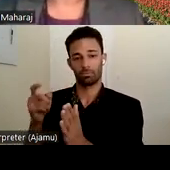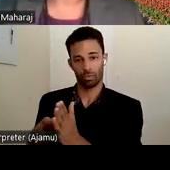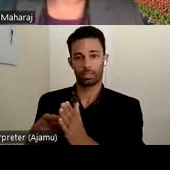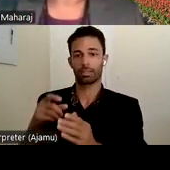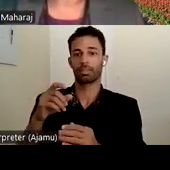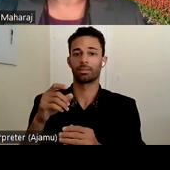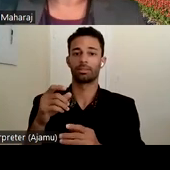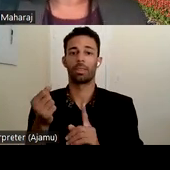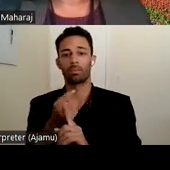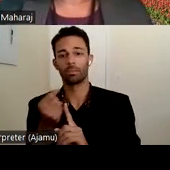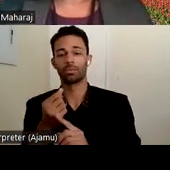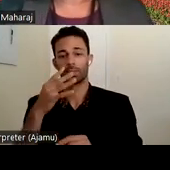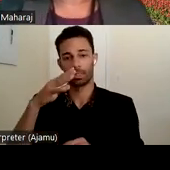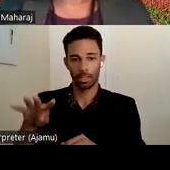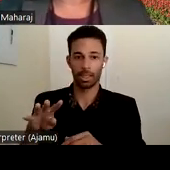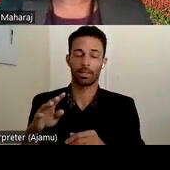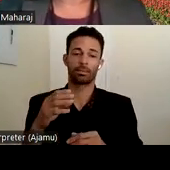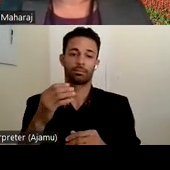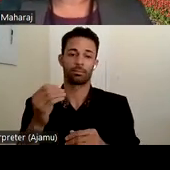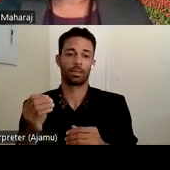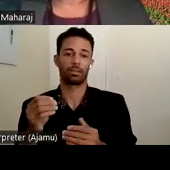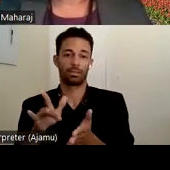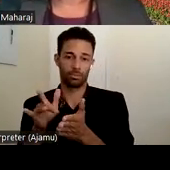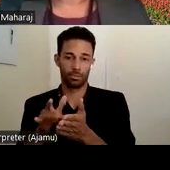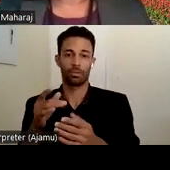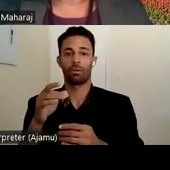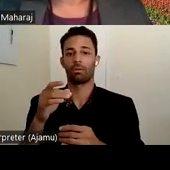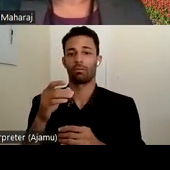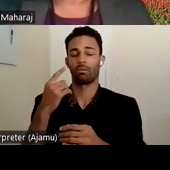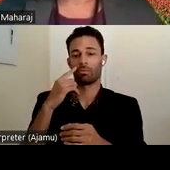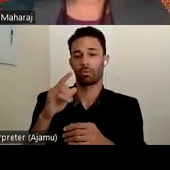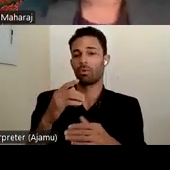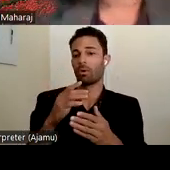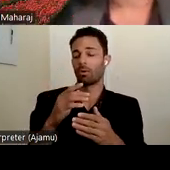perpetrated against older adults and adults with disabilities. Next slide, please.